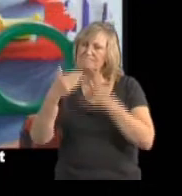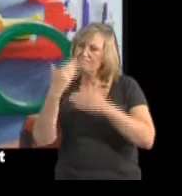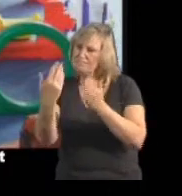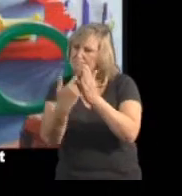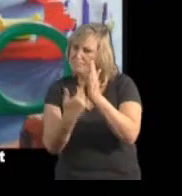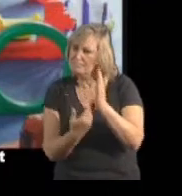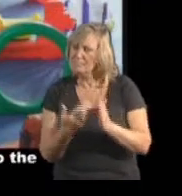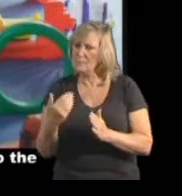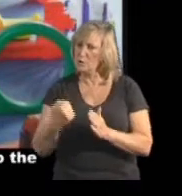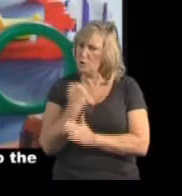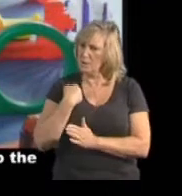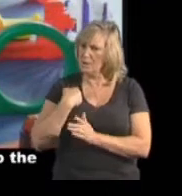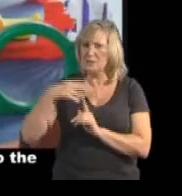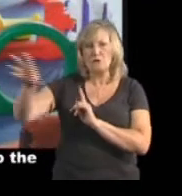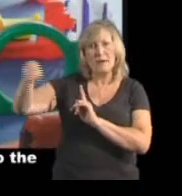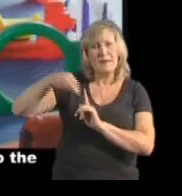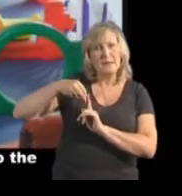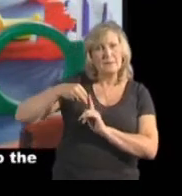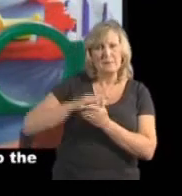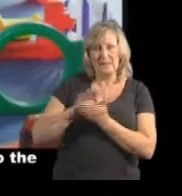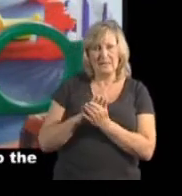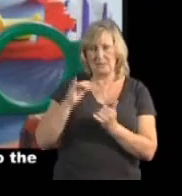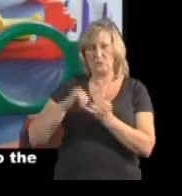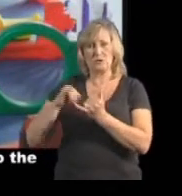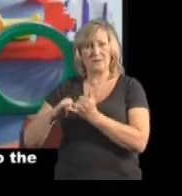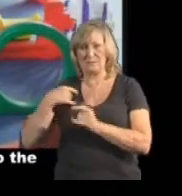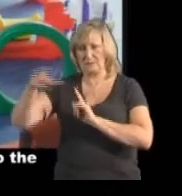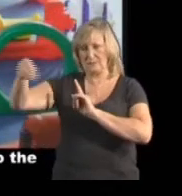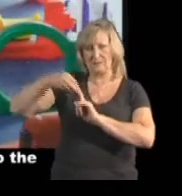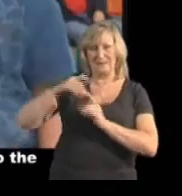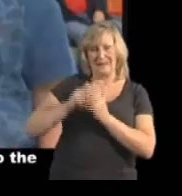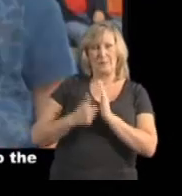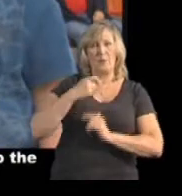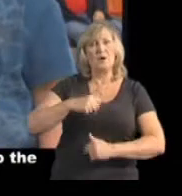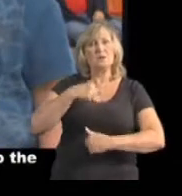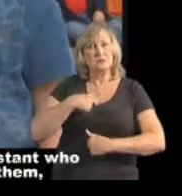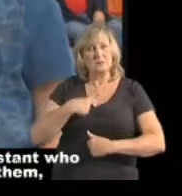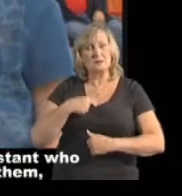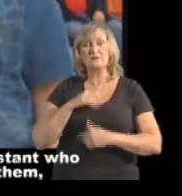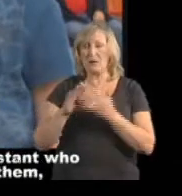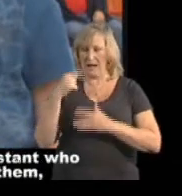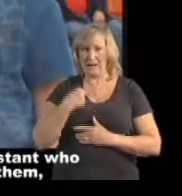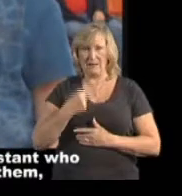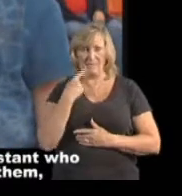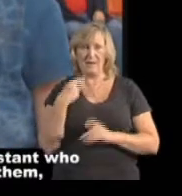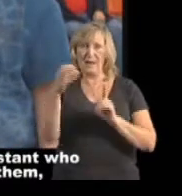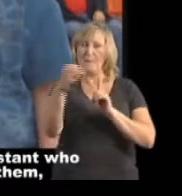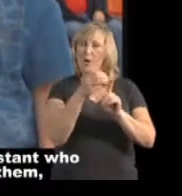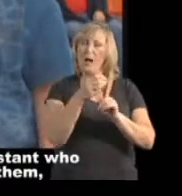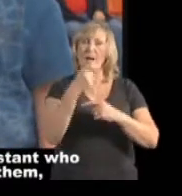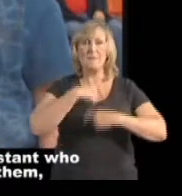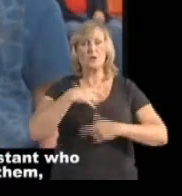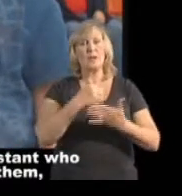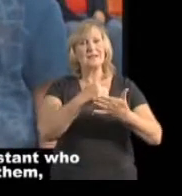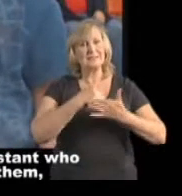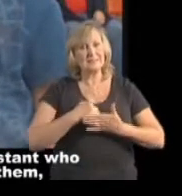get direct payments. Direct payments are paid directly to the disabled person by social services so they can employ a personal assistant